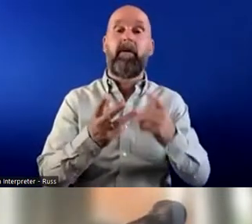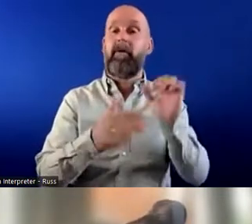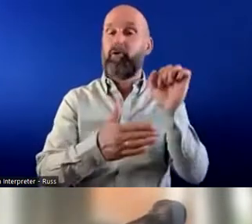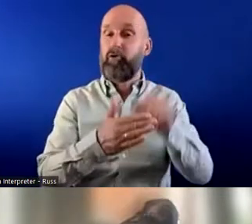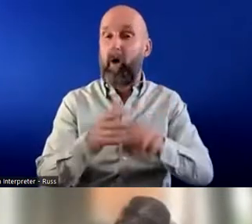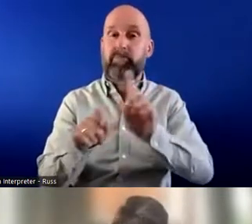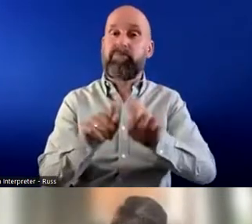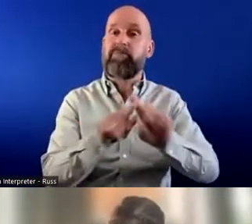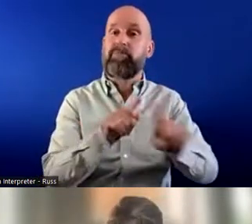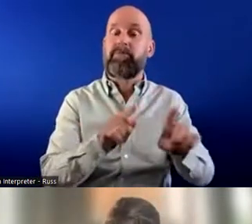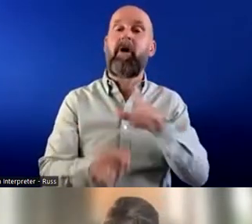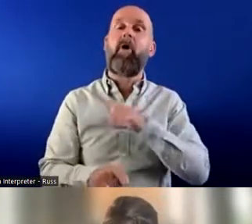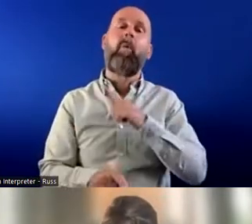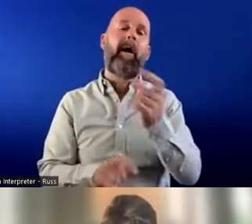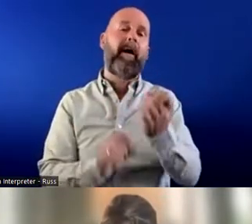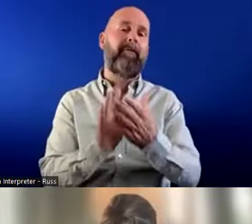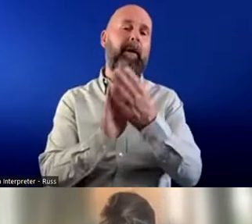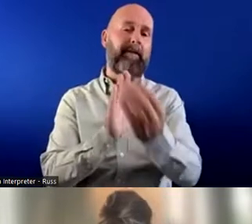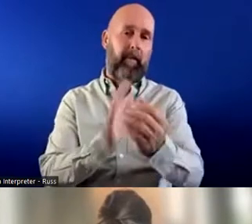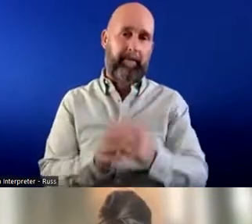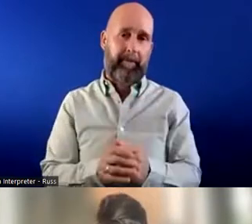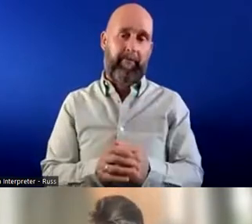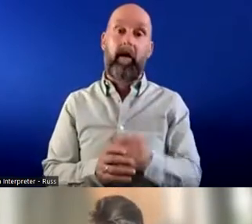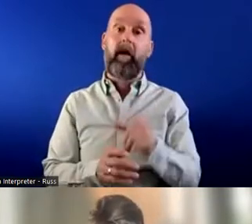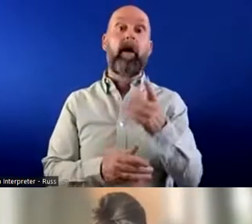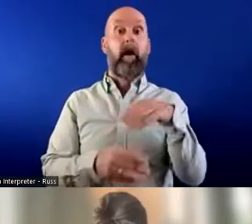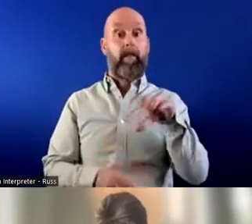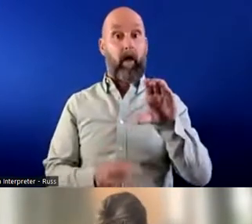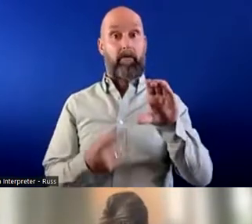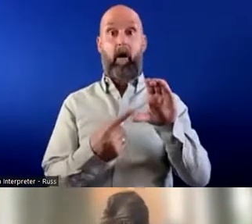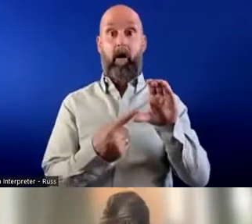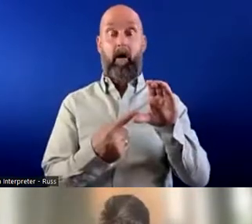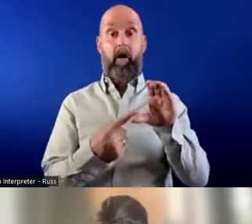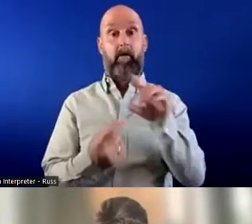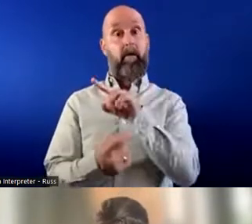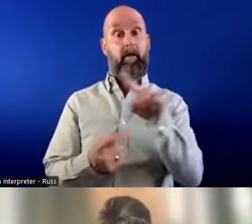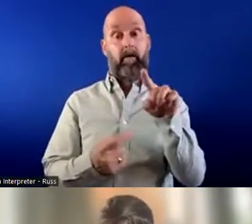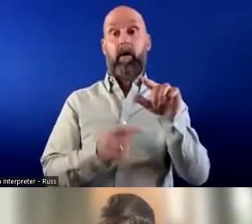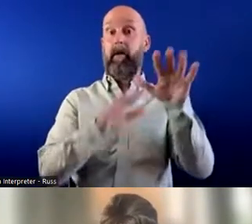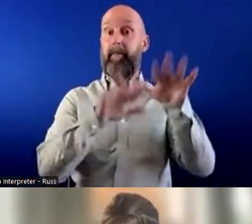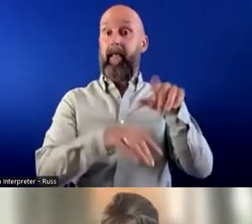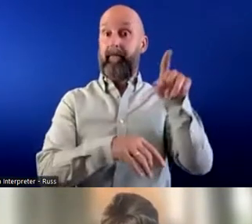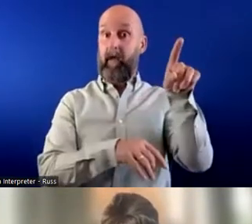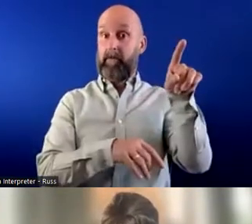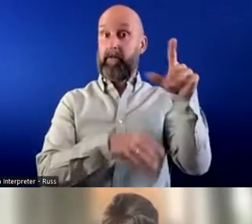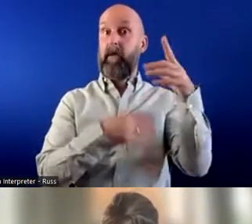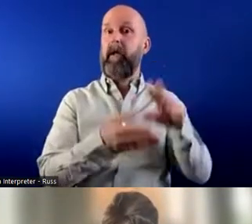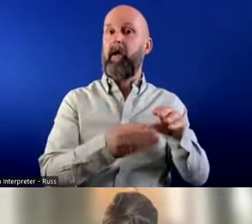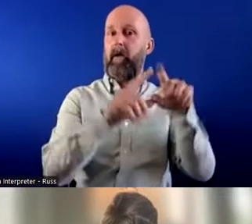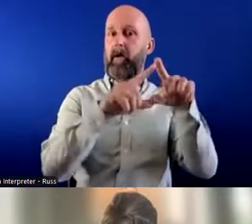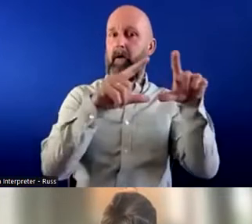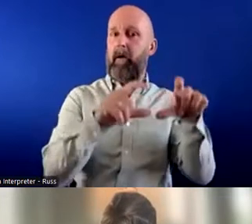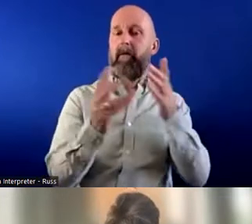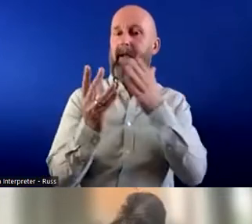the reason why I give you an example of that is that became a card that our participants in Belfast had designed just for themselves so they could